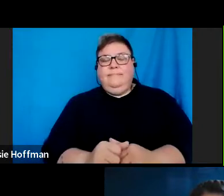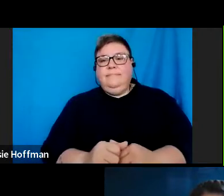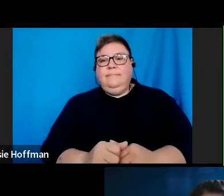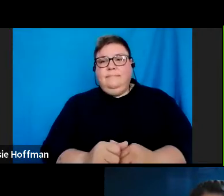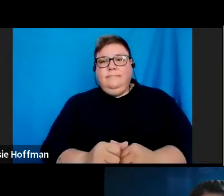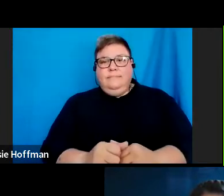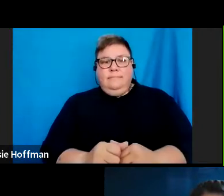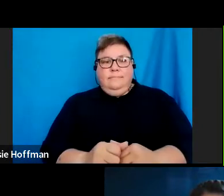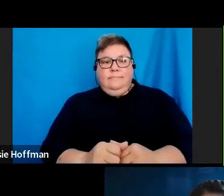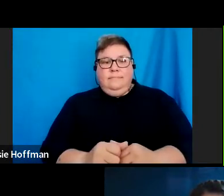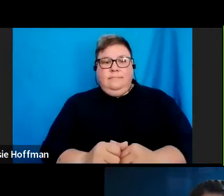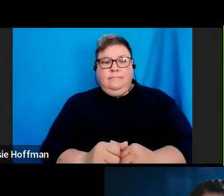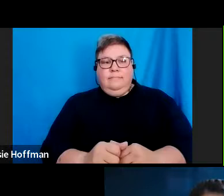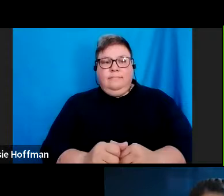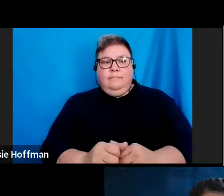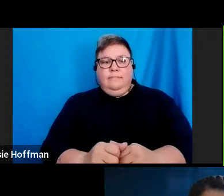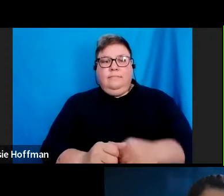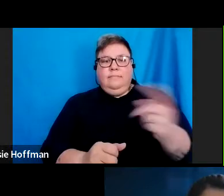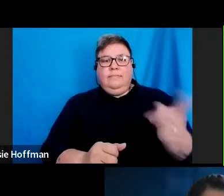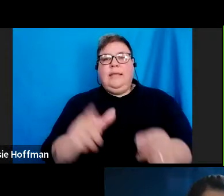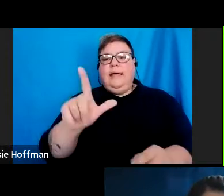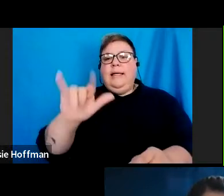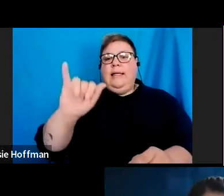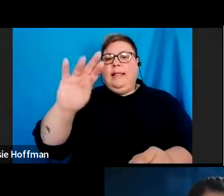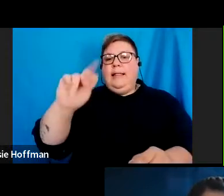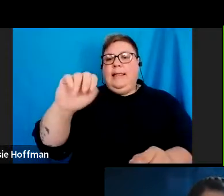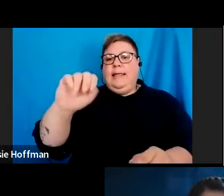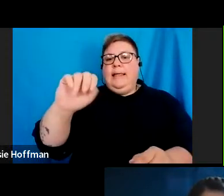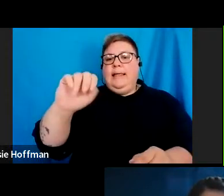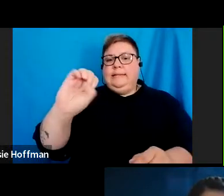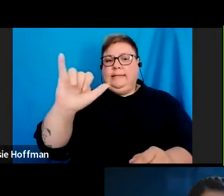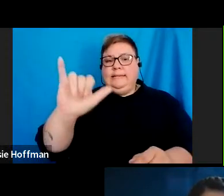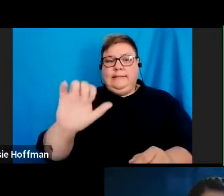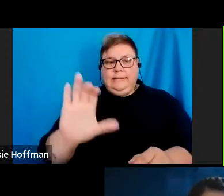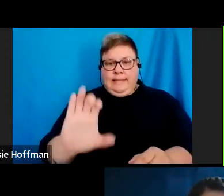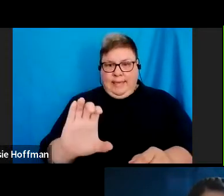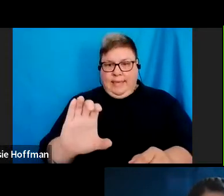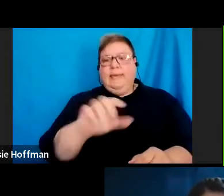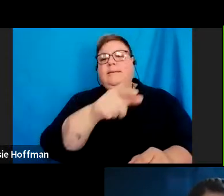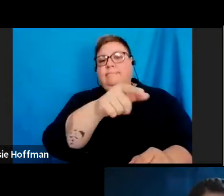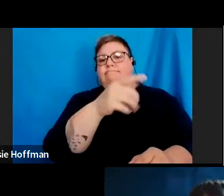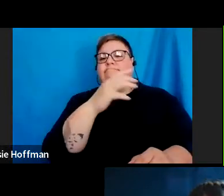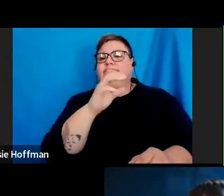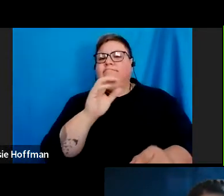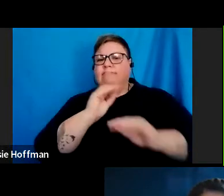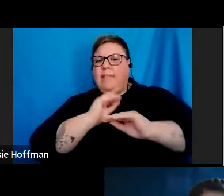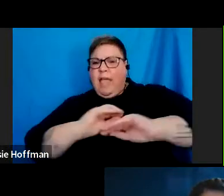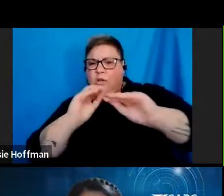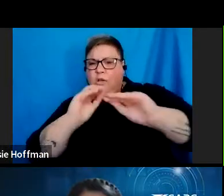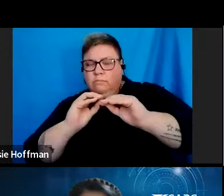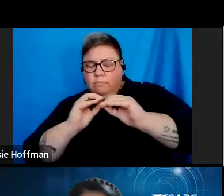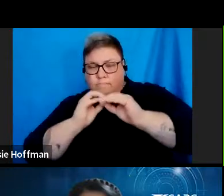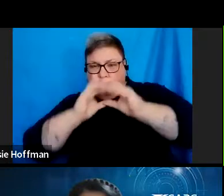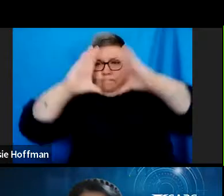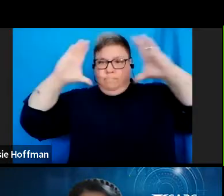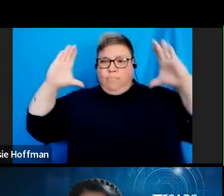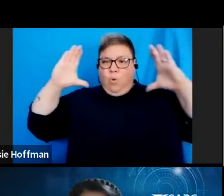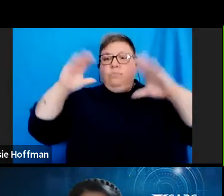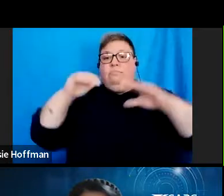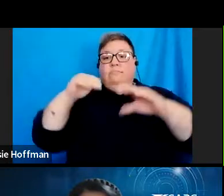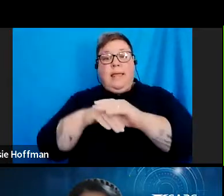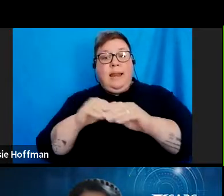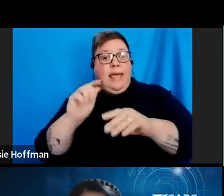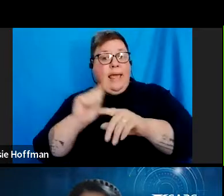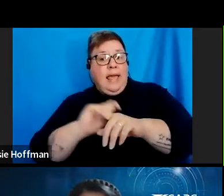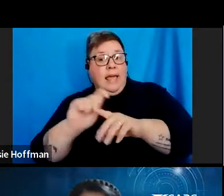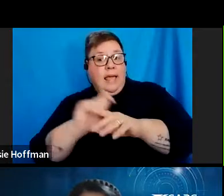We also have Lindsay Kutsia, who's an Educator at Tax-Based Broadening and Education. Welcome,